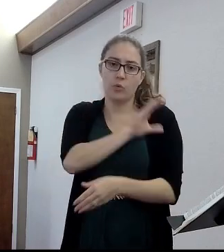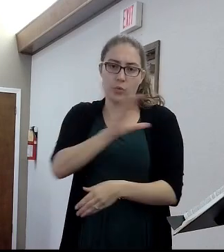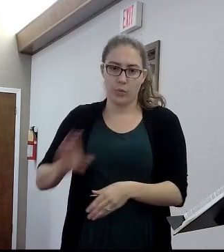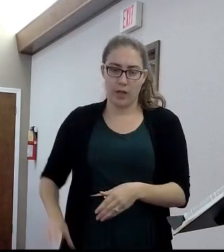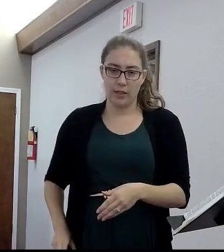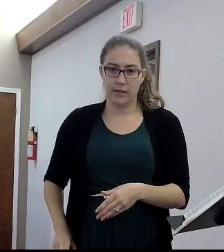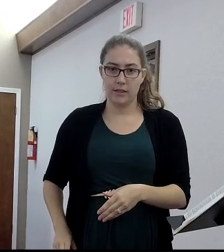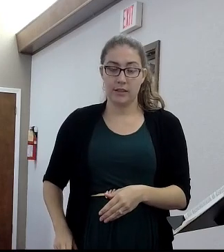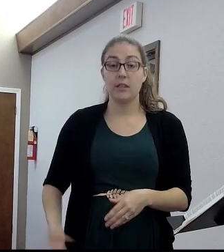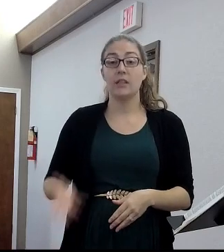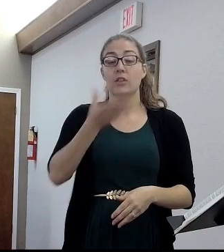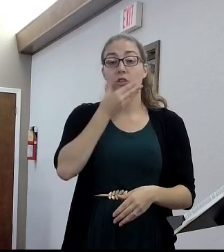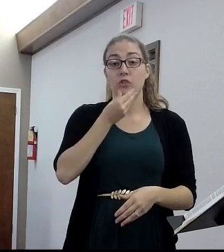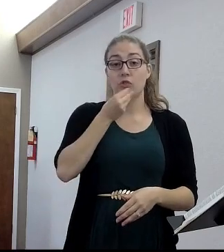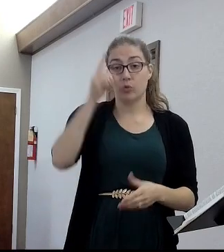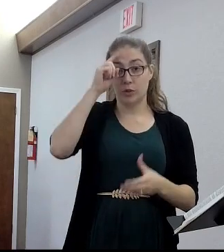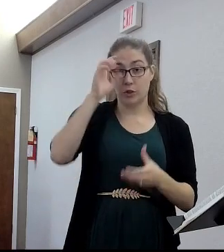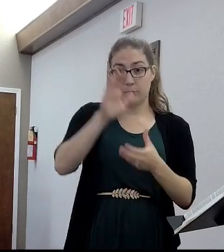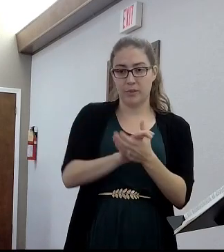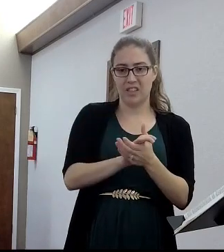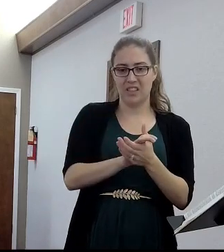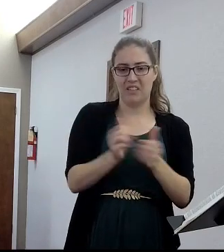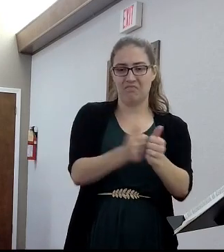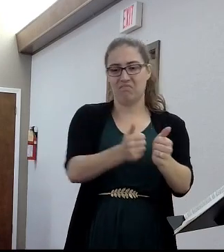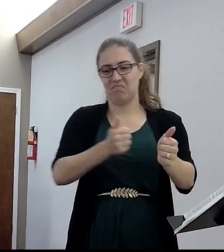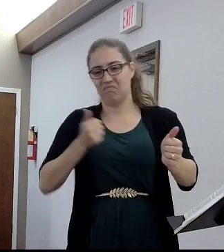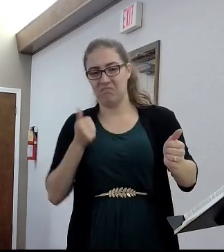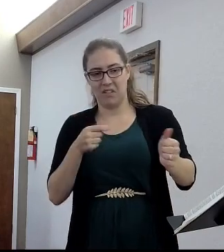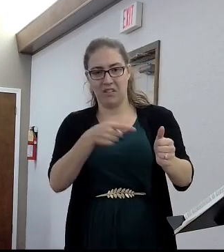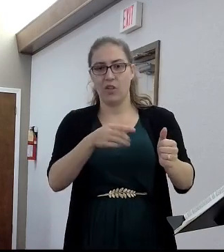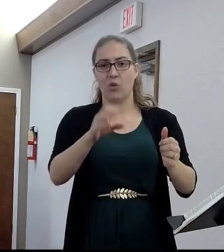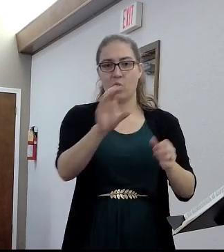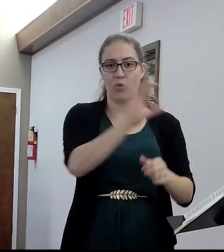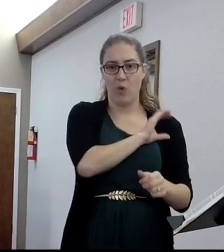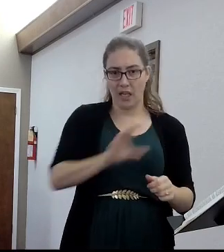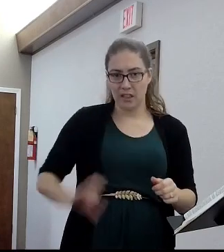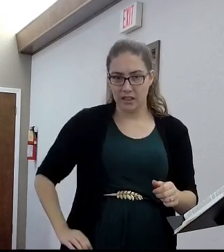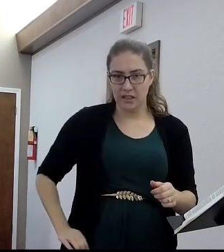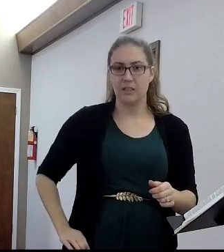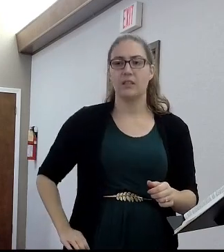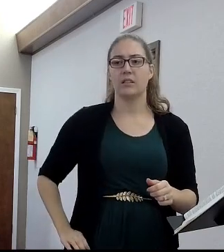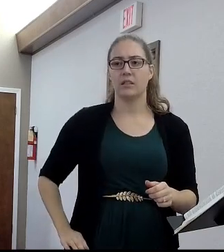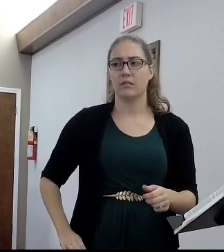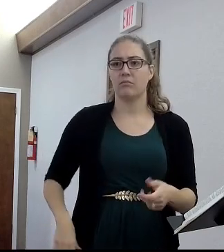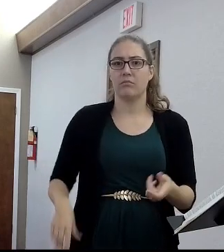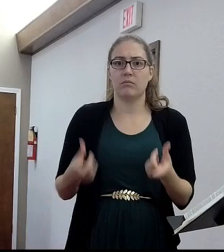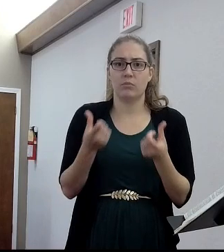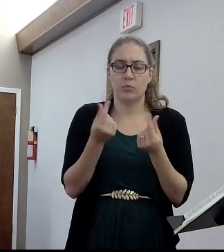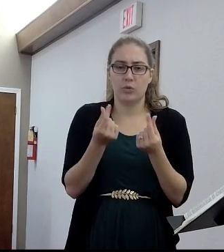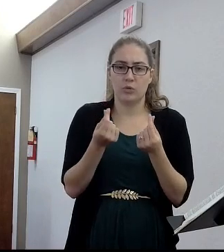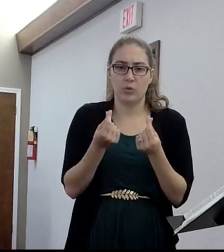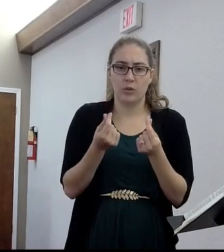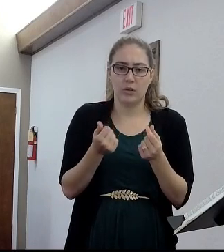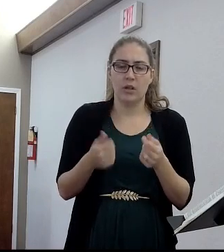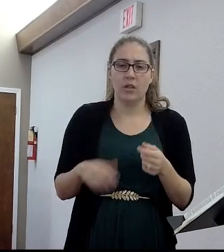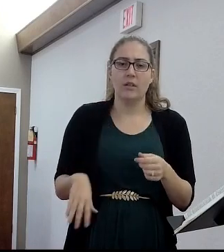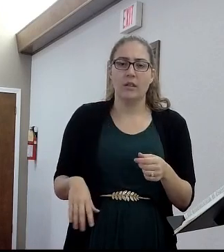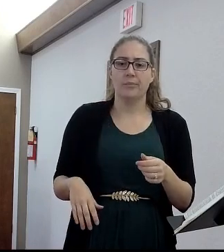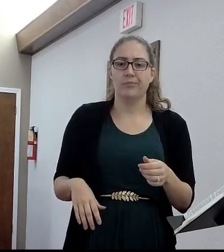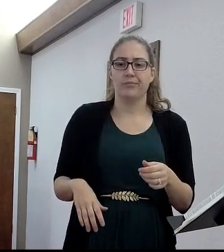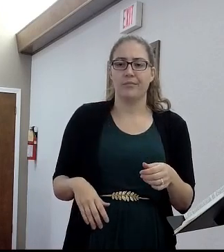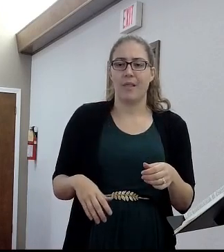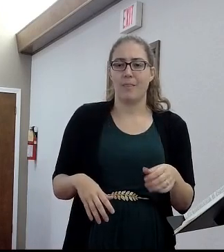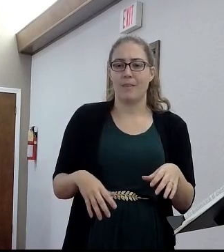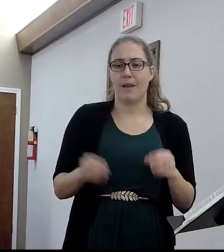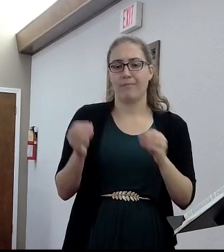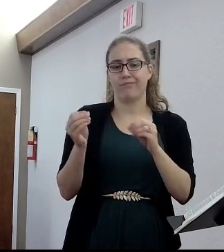faith. And we maintained. We were grafted into their faith. We were grafted in. As Gentiles, were grafted in. You're familiar with the passages. Okay.